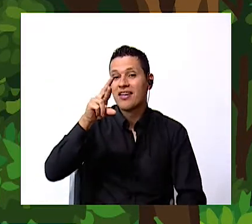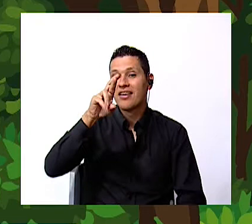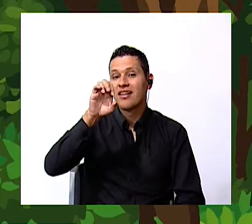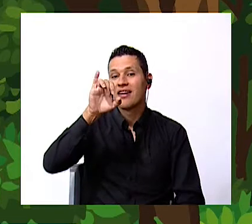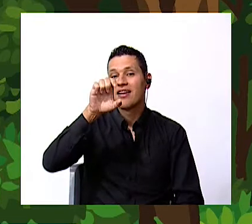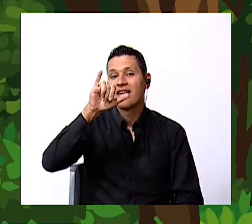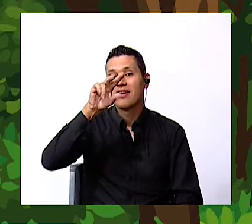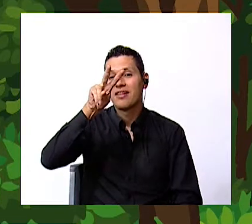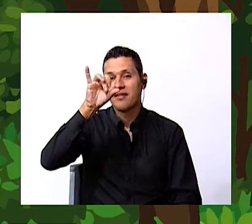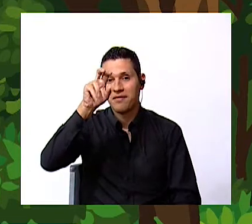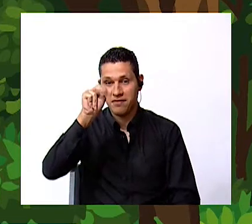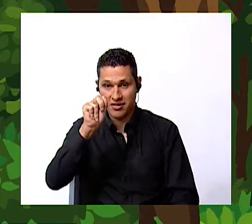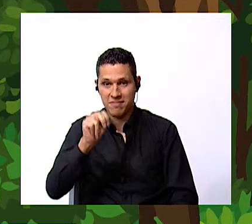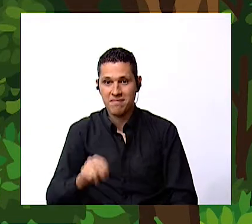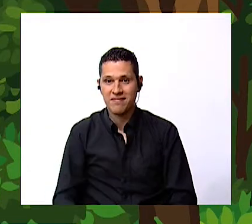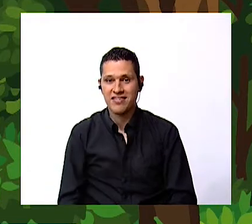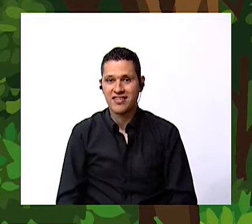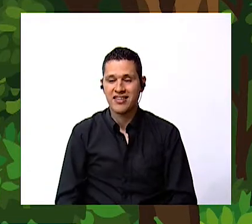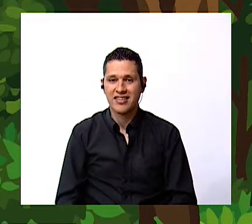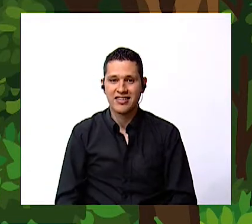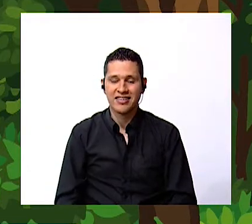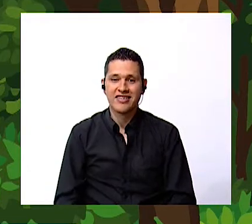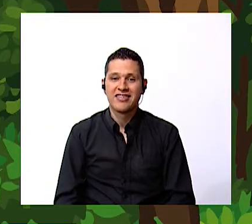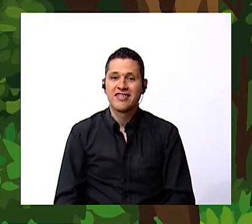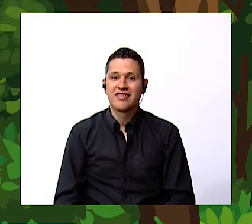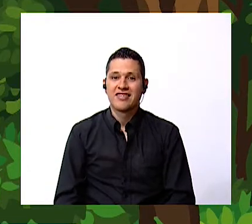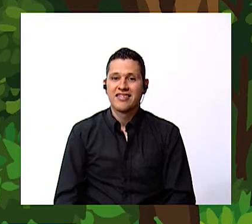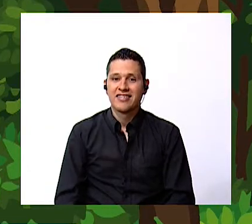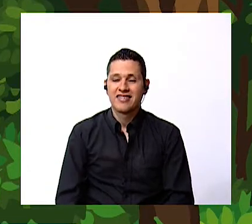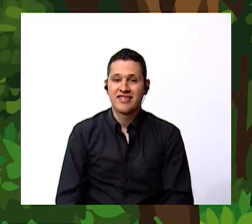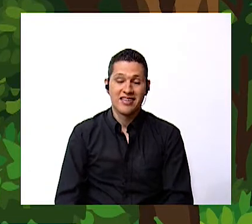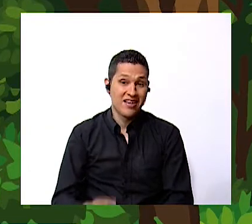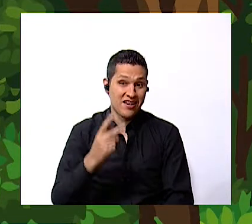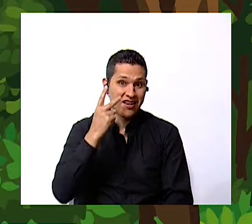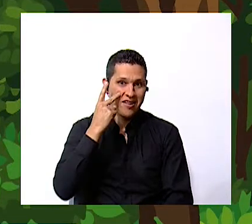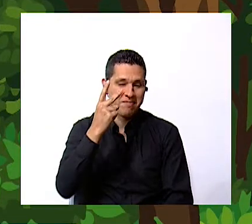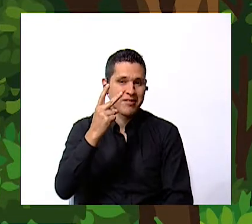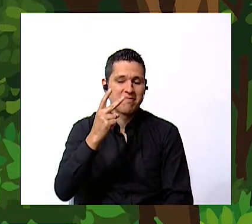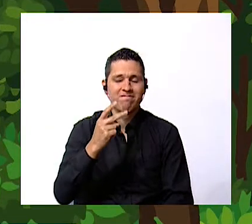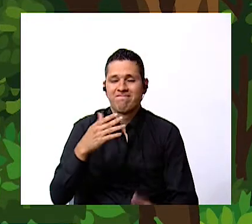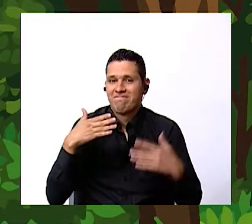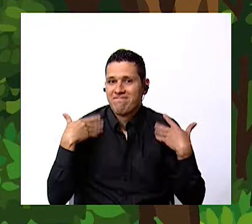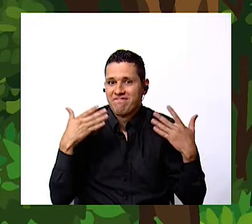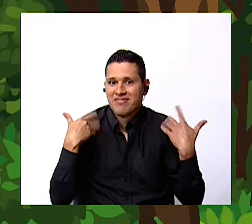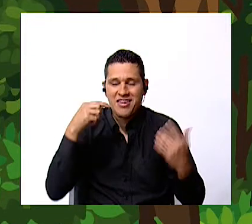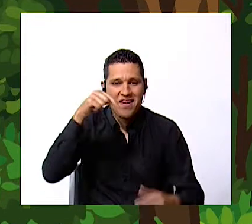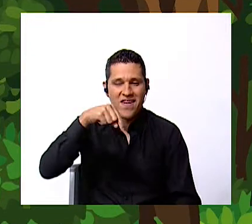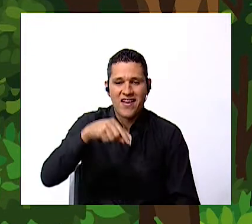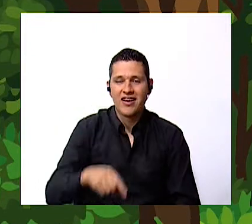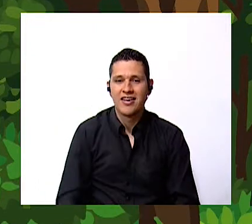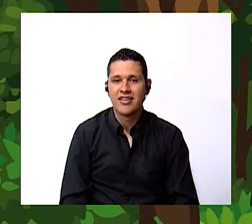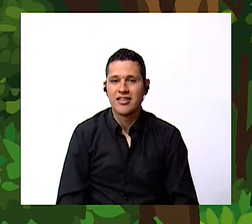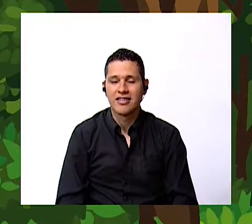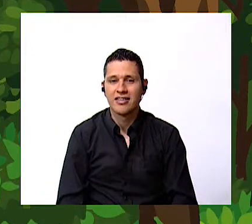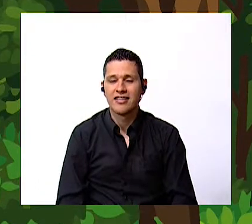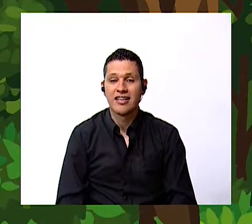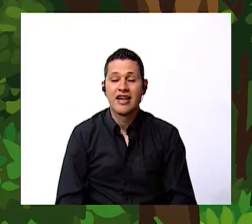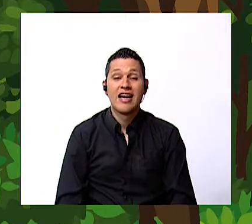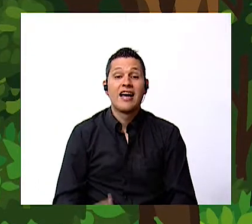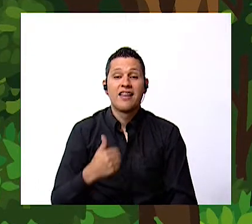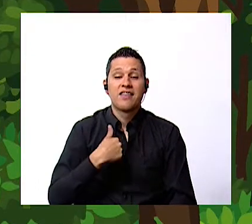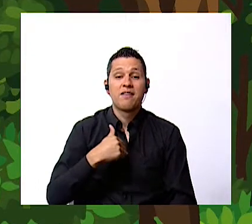glad to see you I'm so glad to see you today we were supposed to have a new